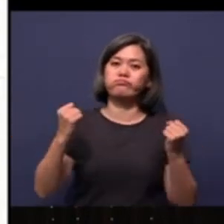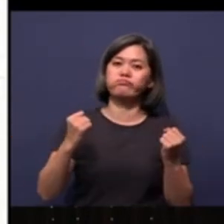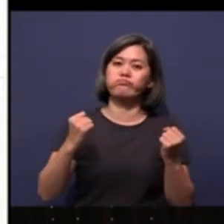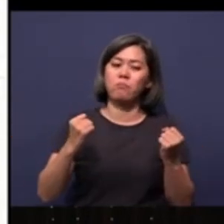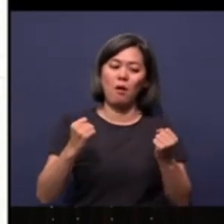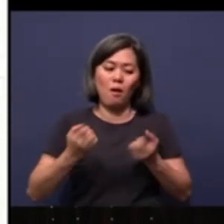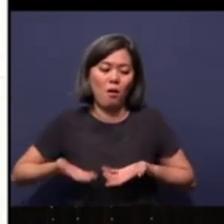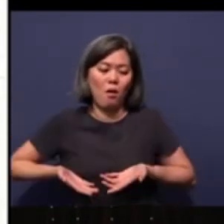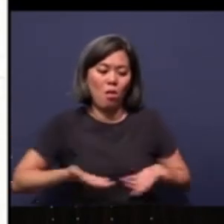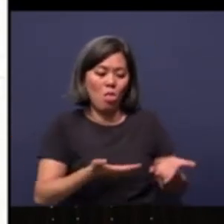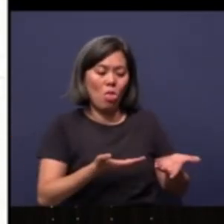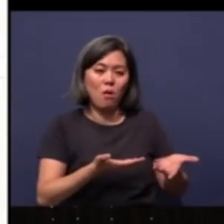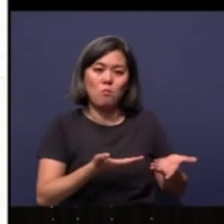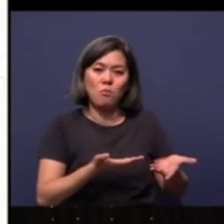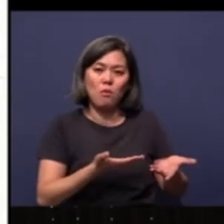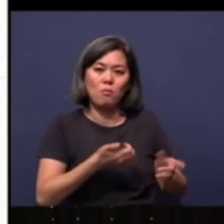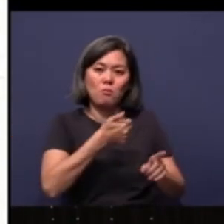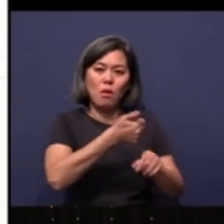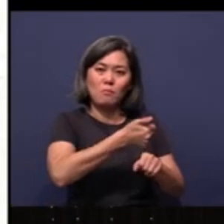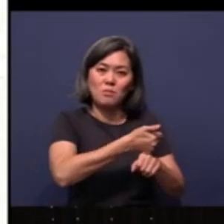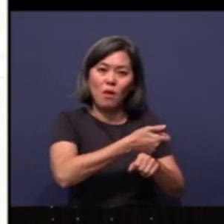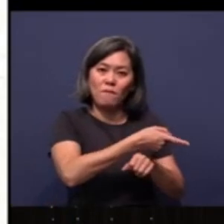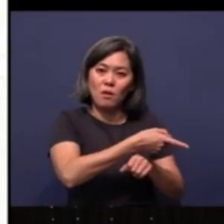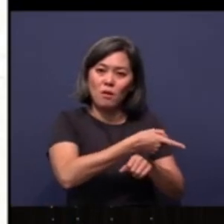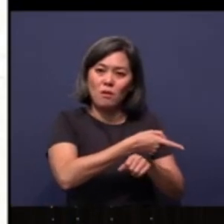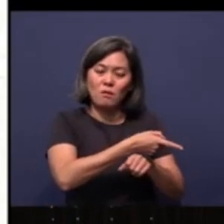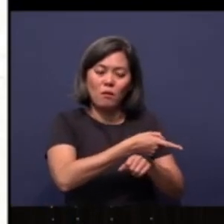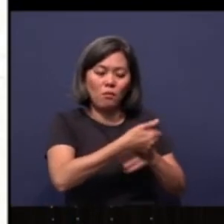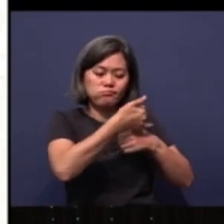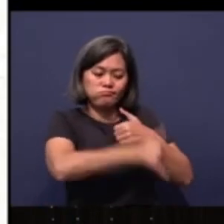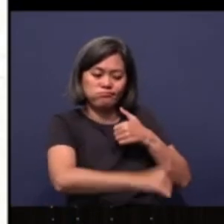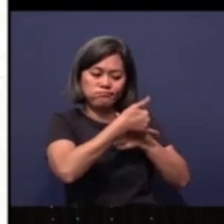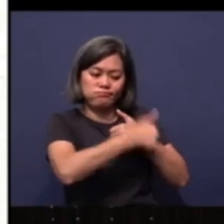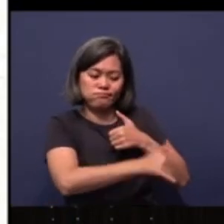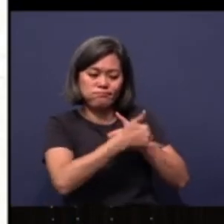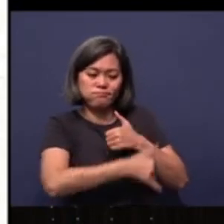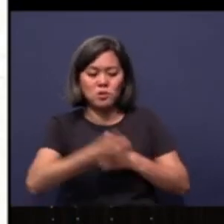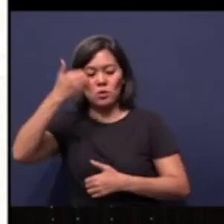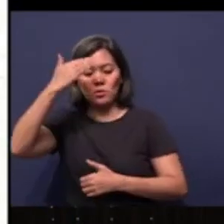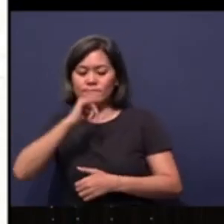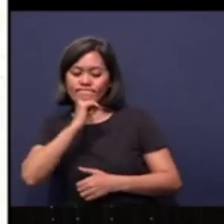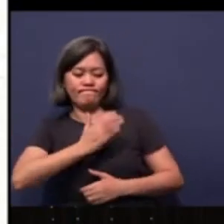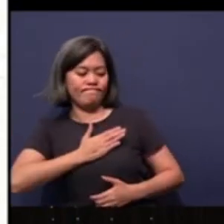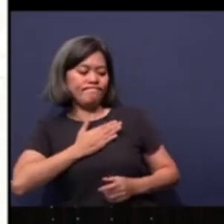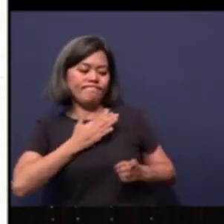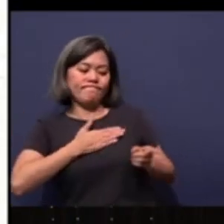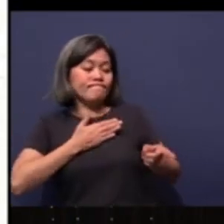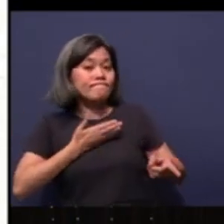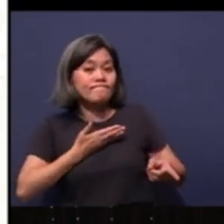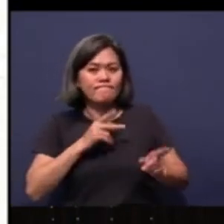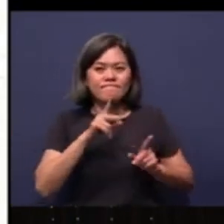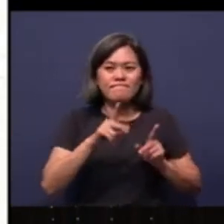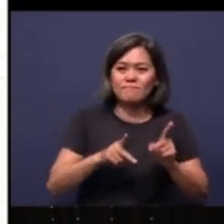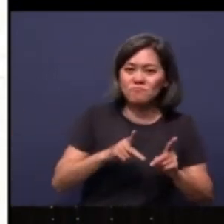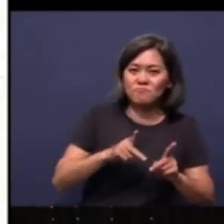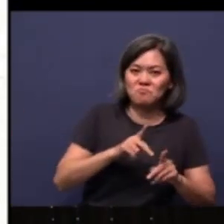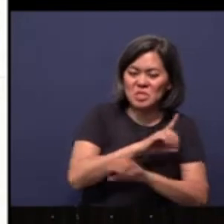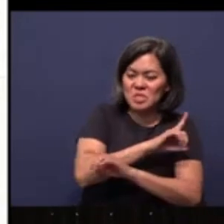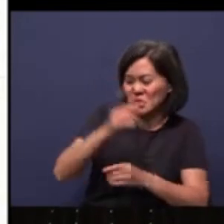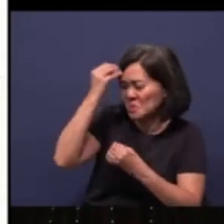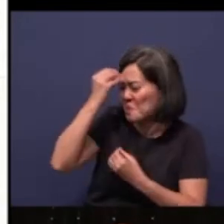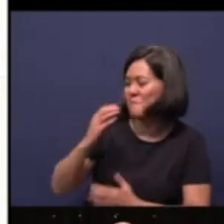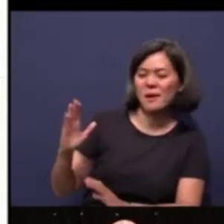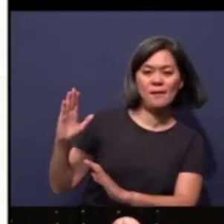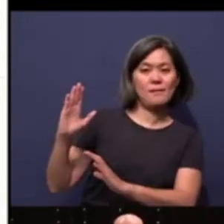themselves covenant-breaking curses. God was displeased. The people remained disobedient.